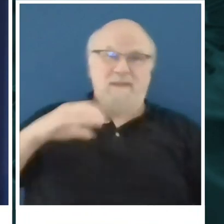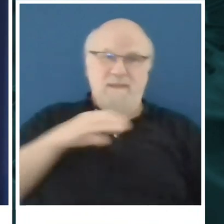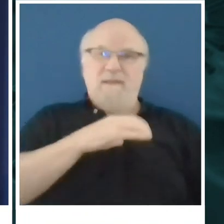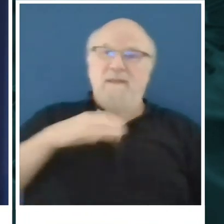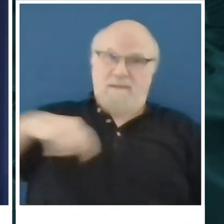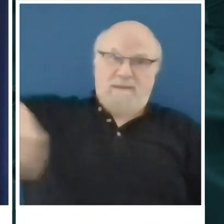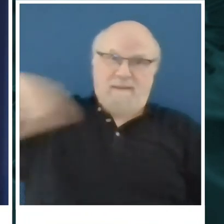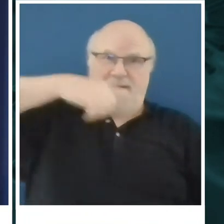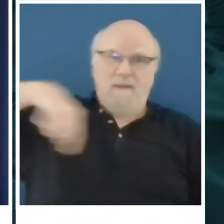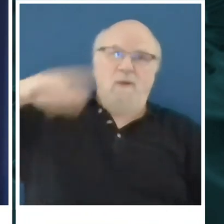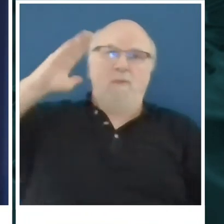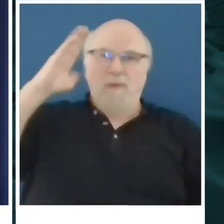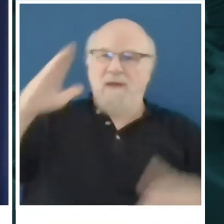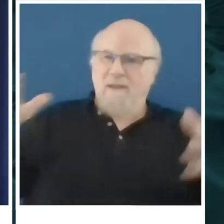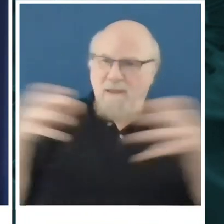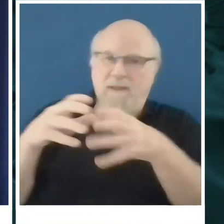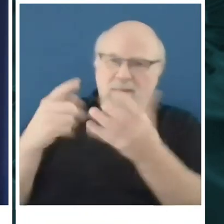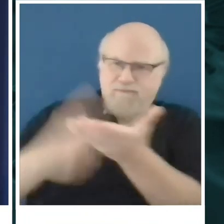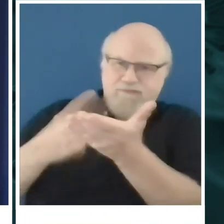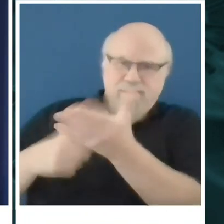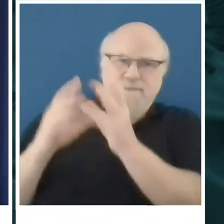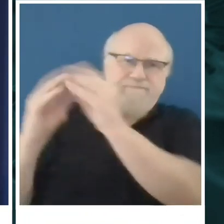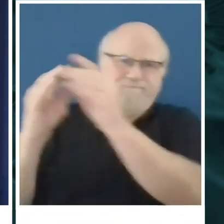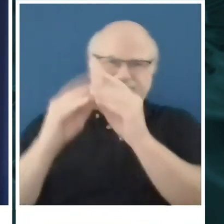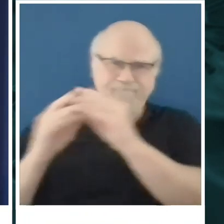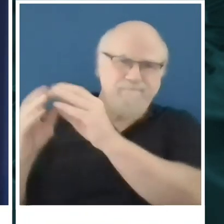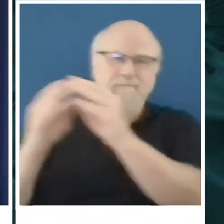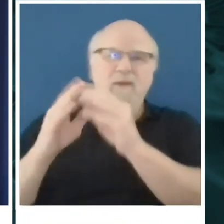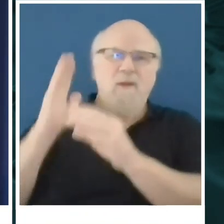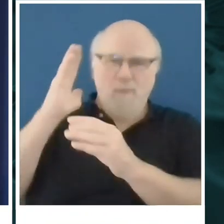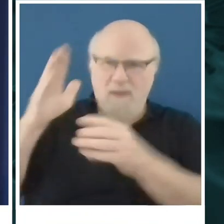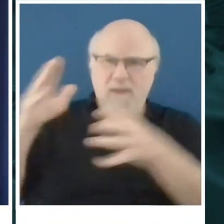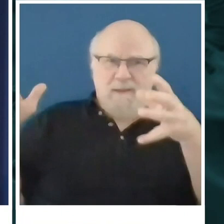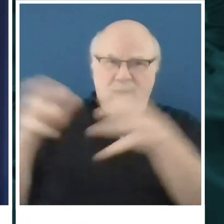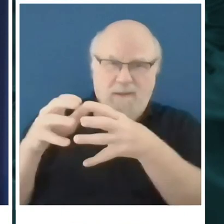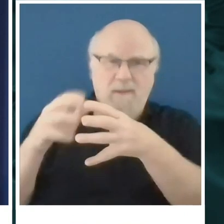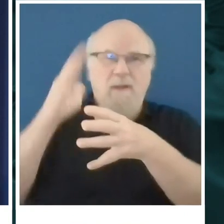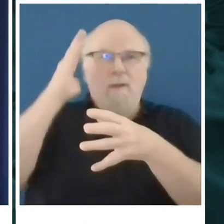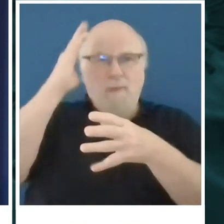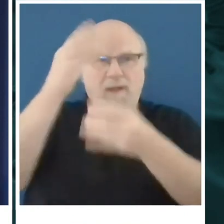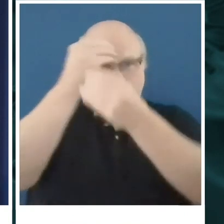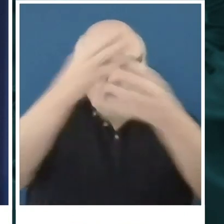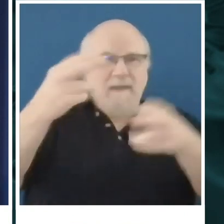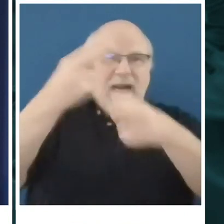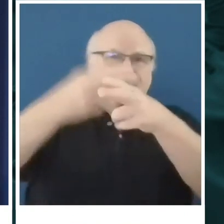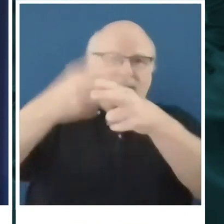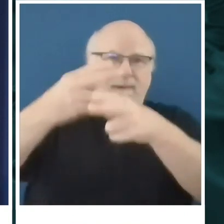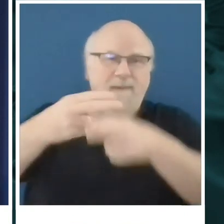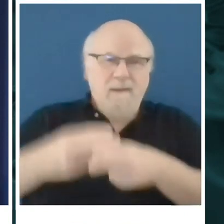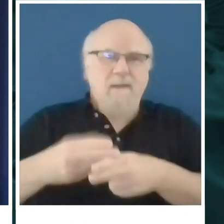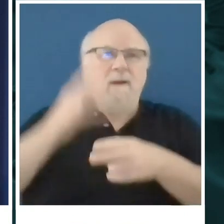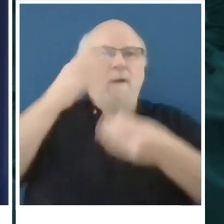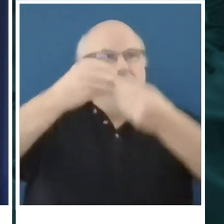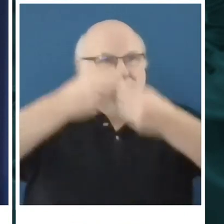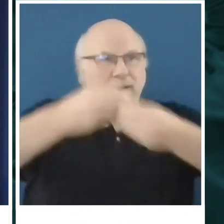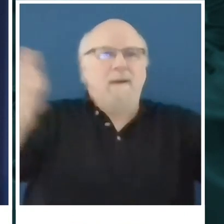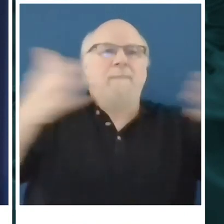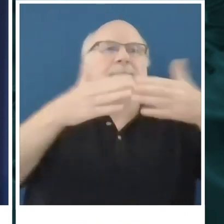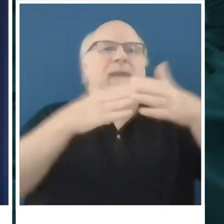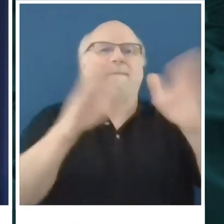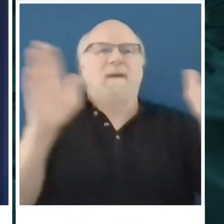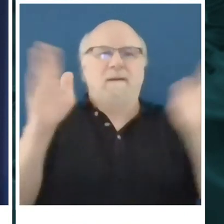I've been having a conversation. I named names of public health leadership a couple days ago, last week.